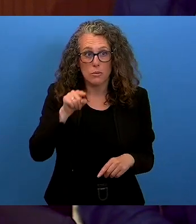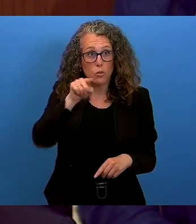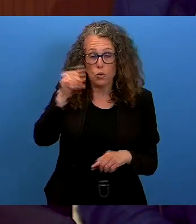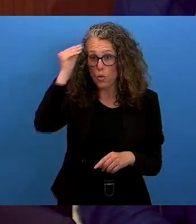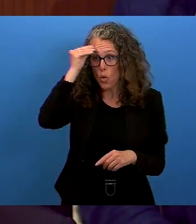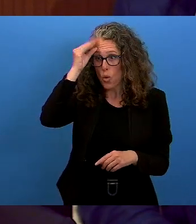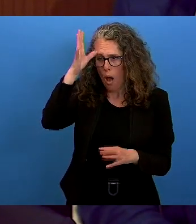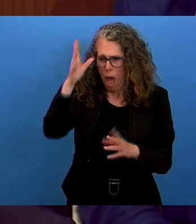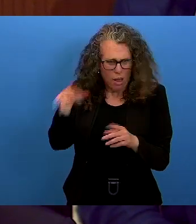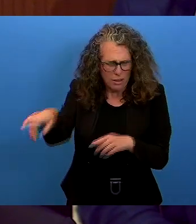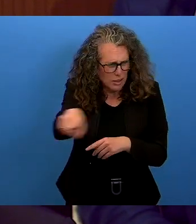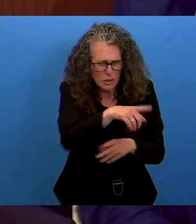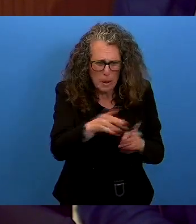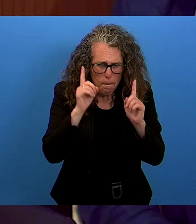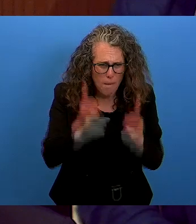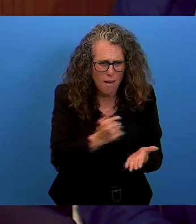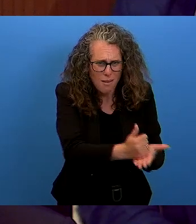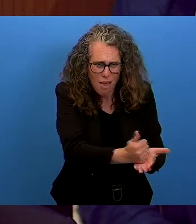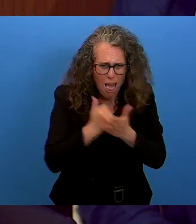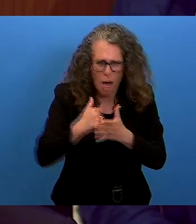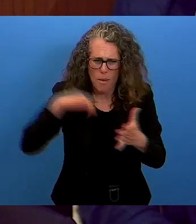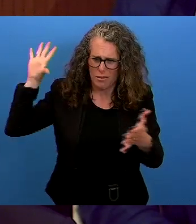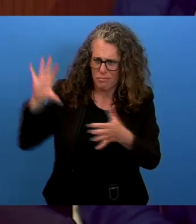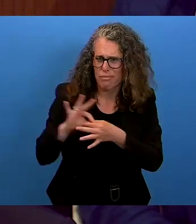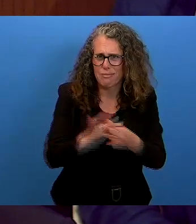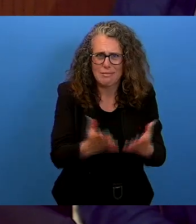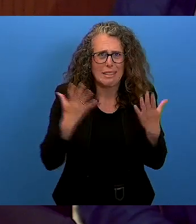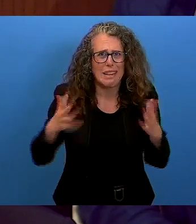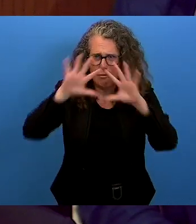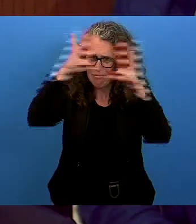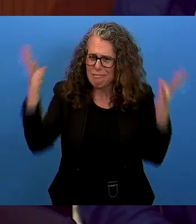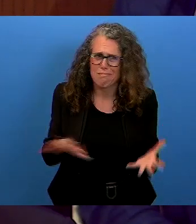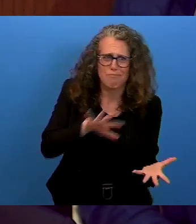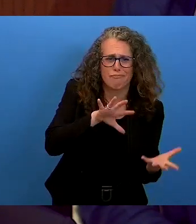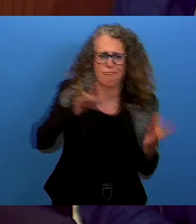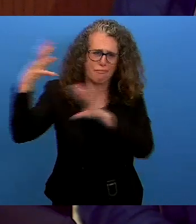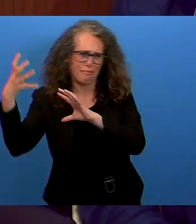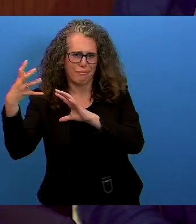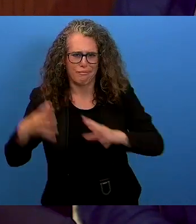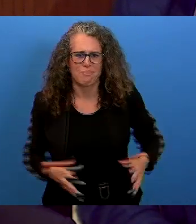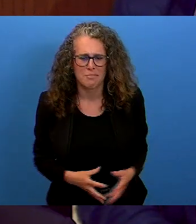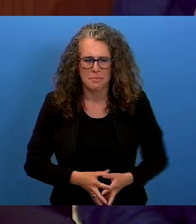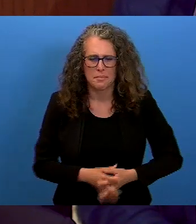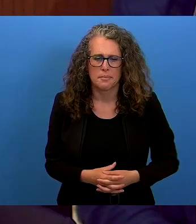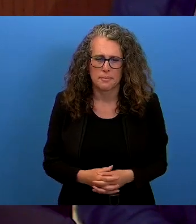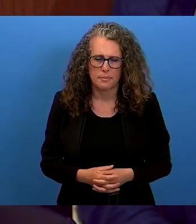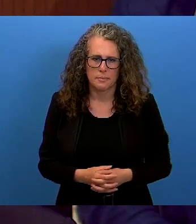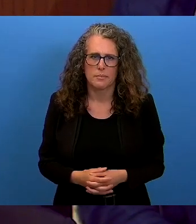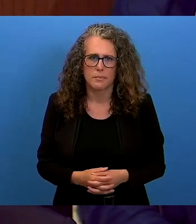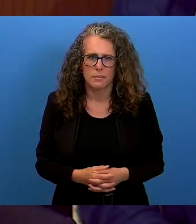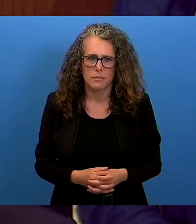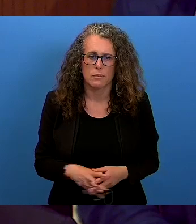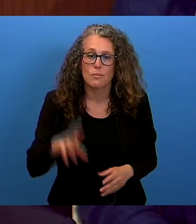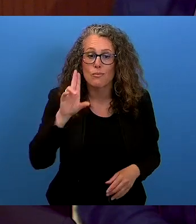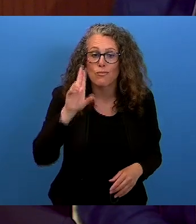to finding a path together through the triple planetary crisis. Since the United Nations Declaration on the Rights of Indigenous